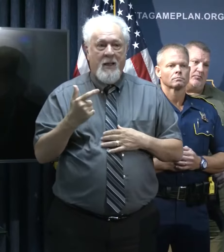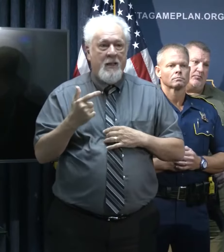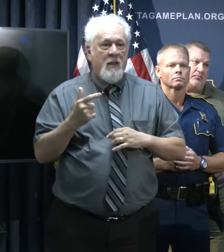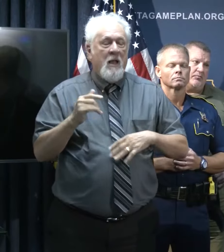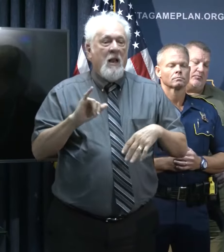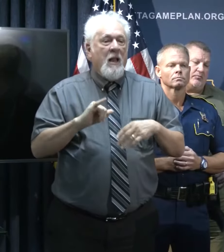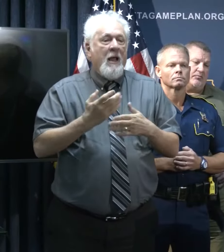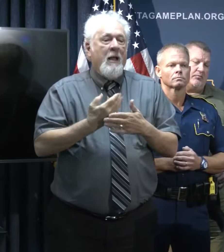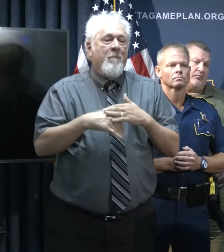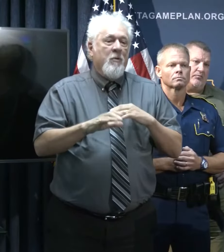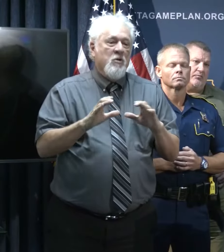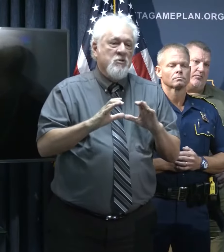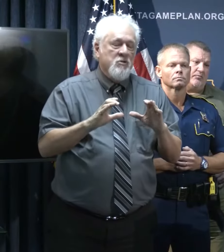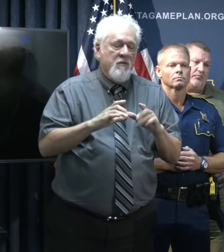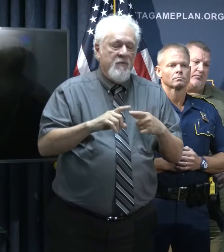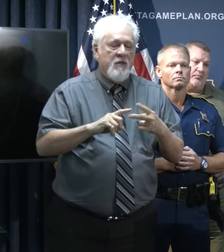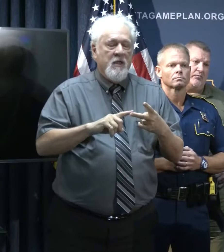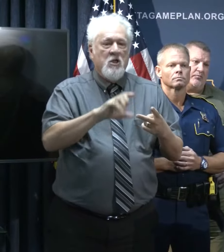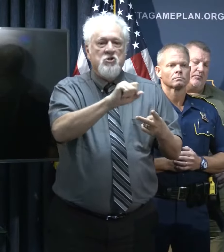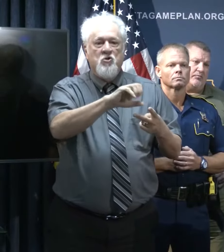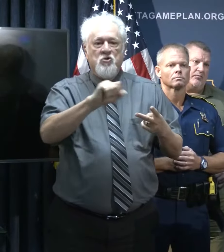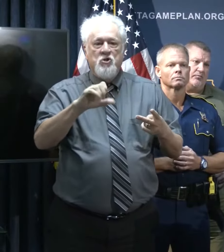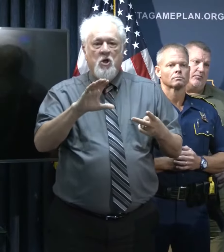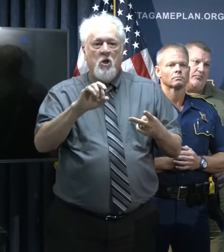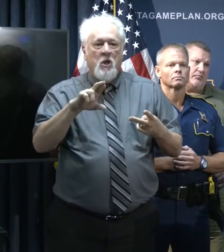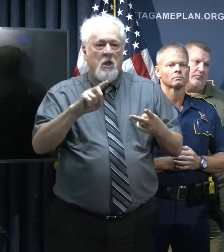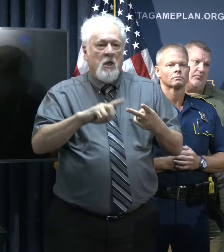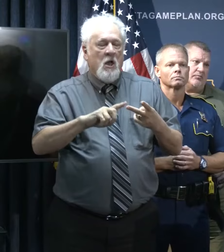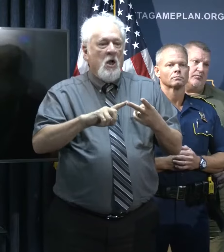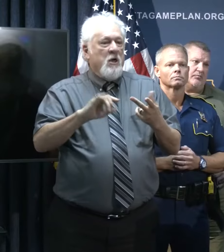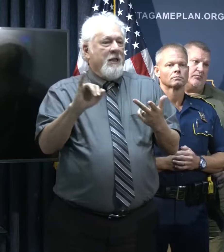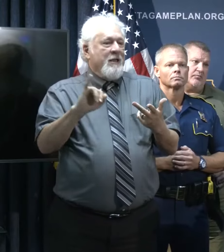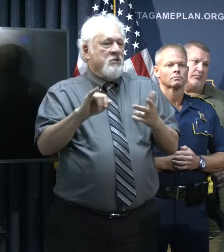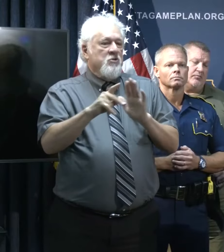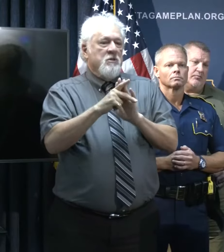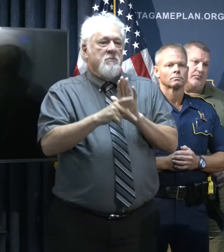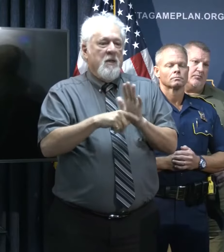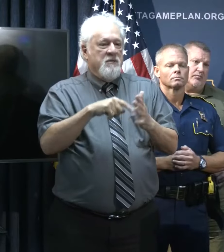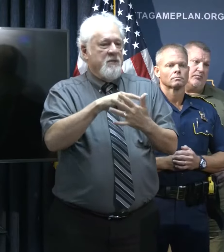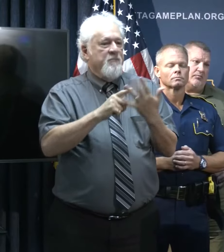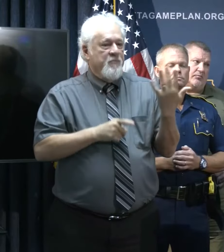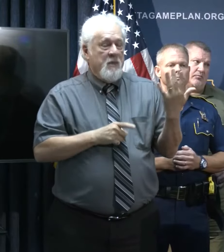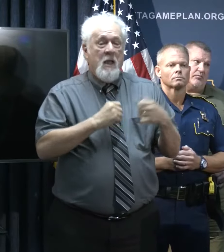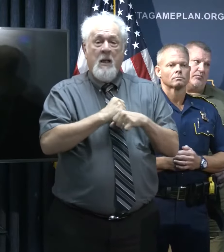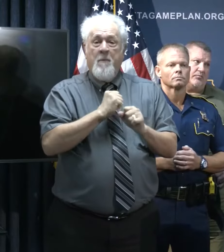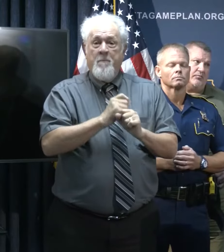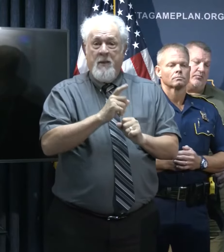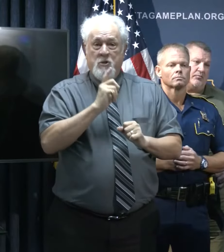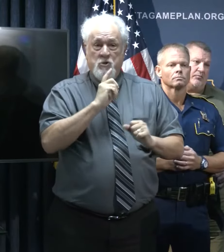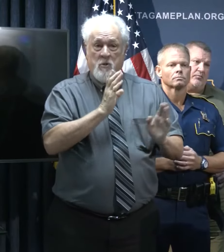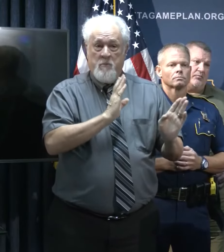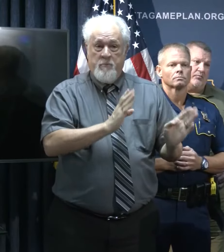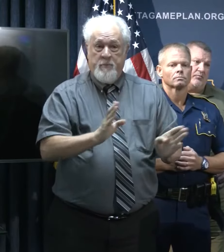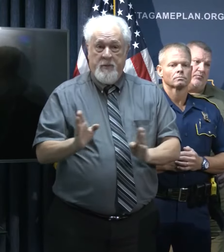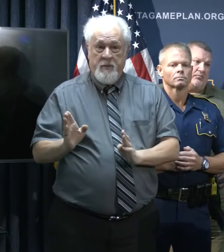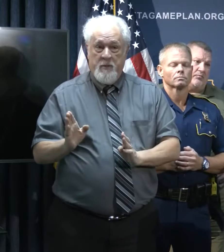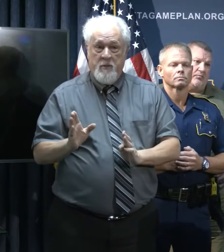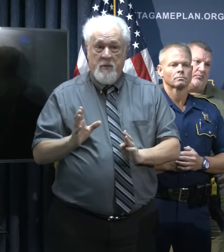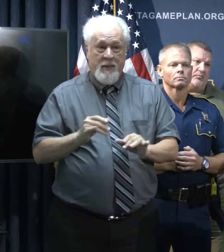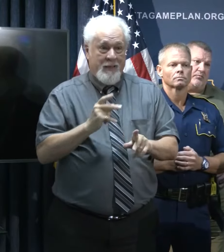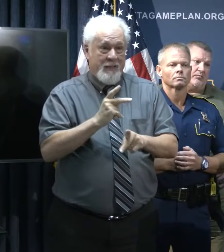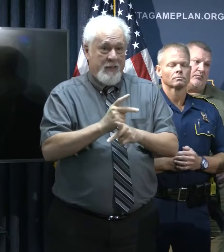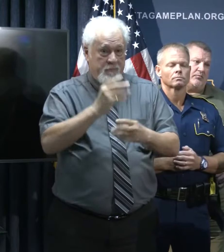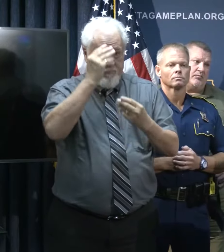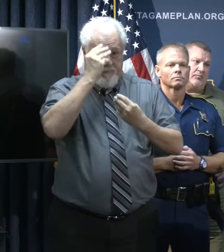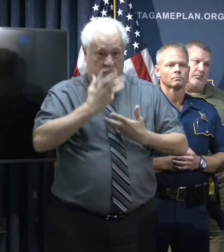certificates, social security cards, insurance policies, and et cetera. So we want you to make your preparations and stay informed, and